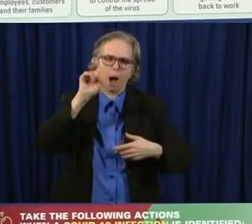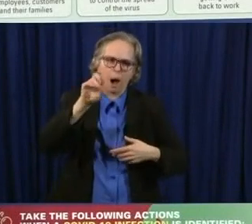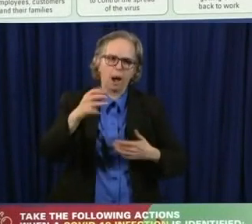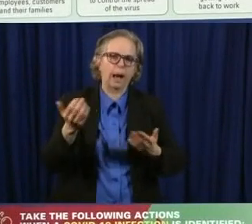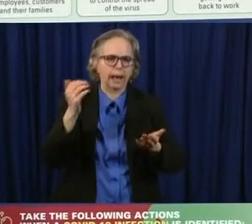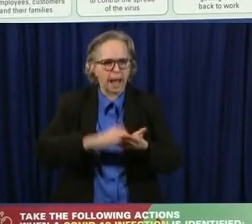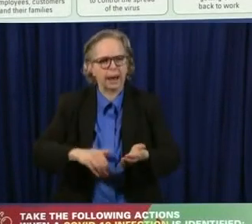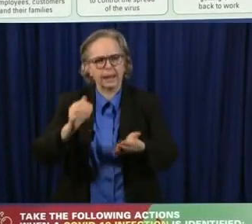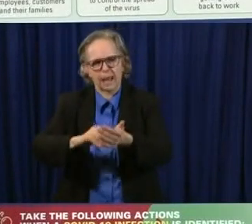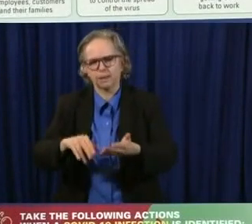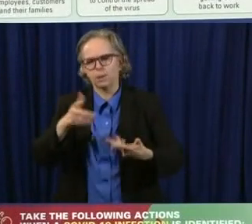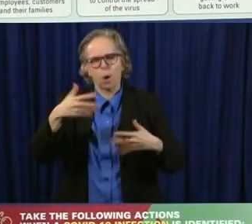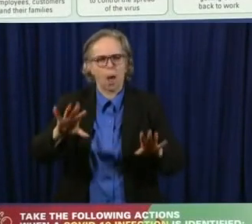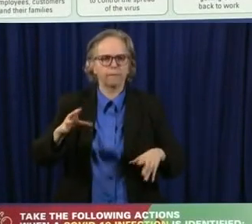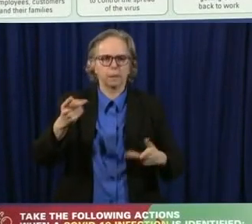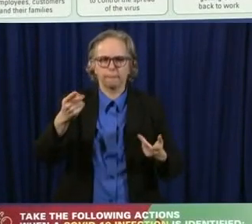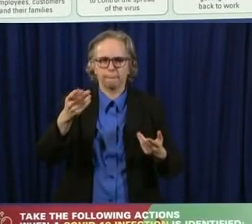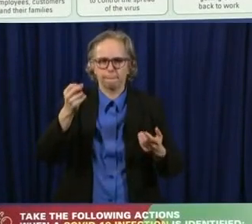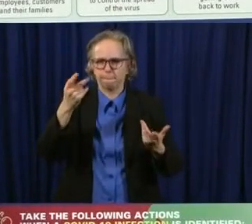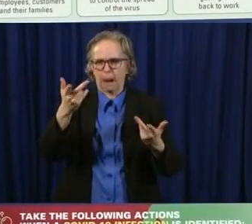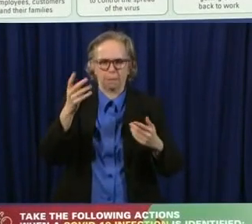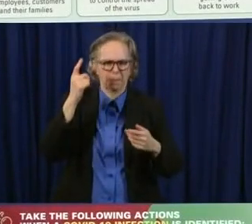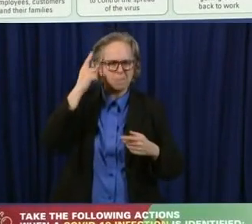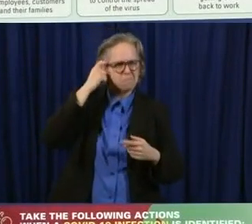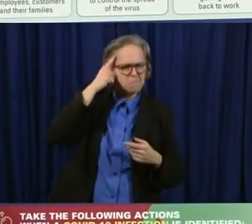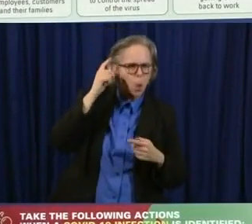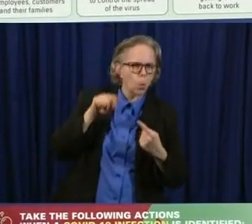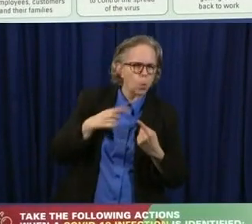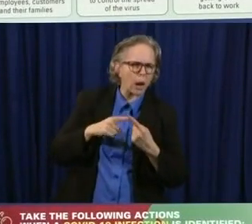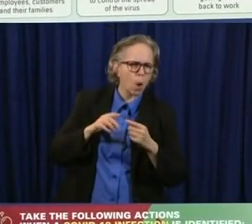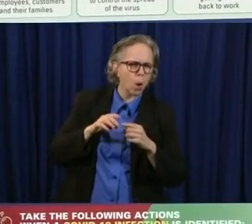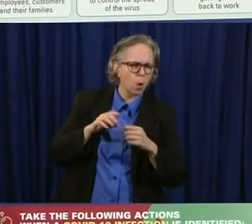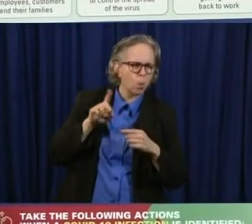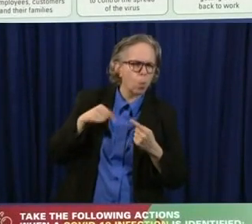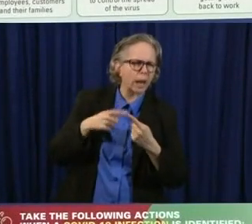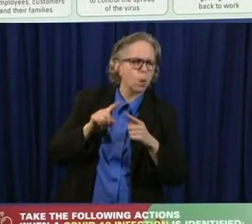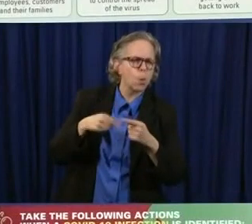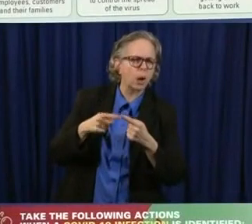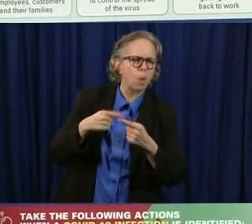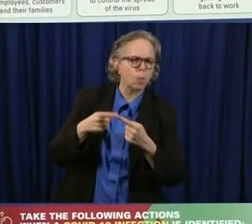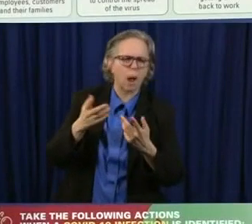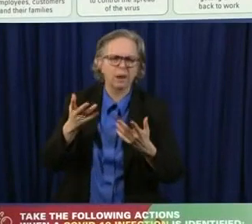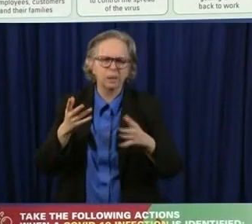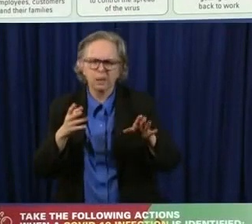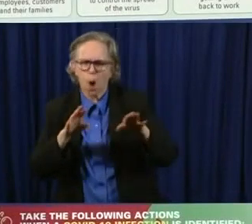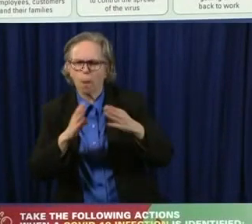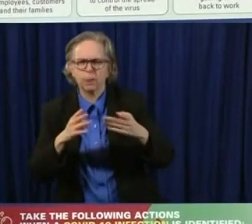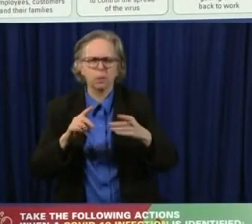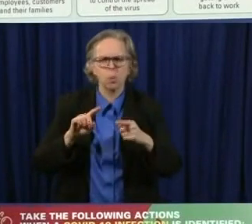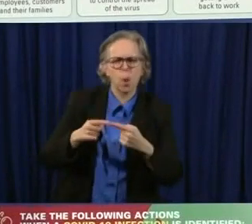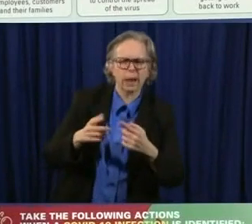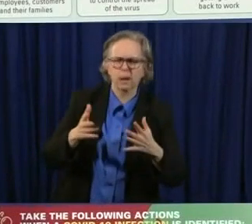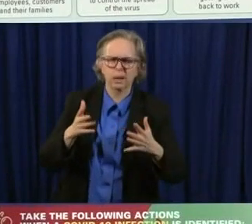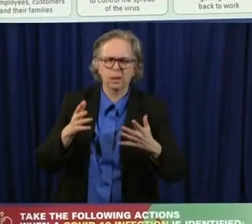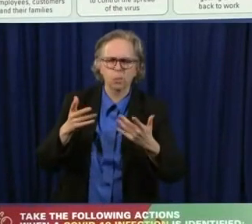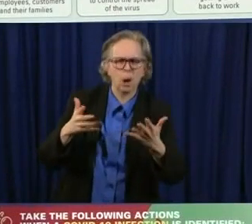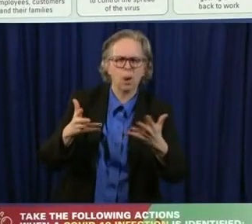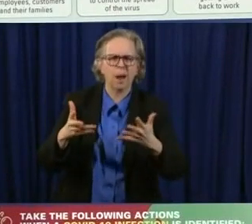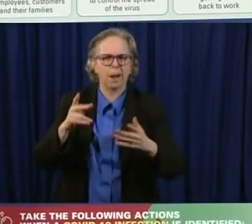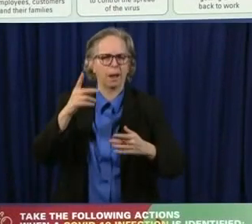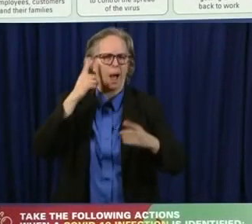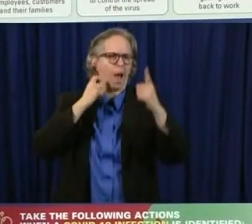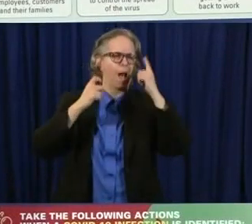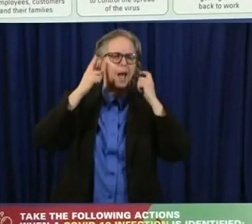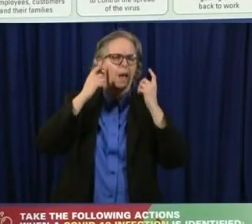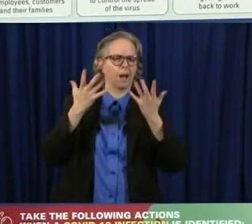among people, when we're going to open this up, when we're going to open that up, what's it going to be. And that's, those are all